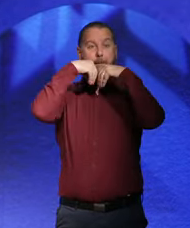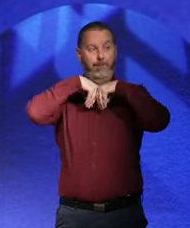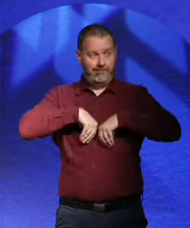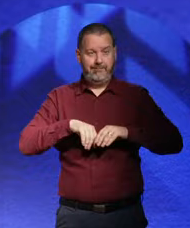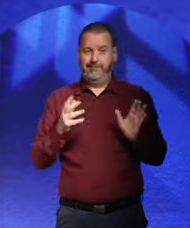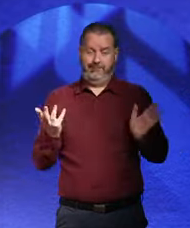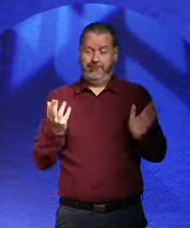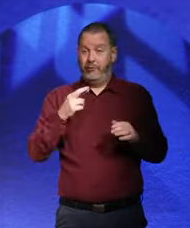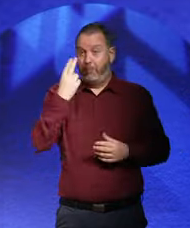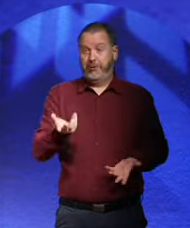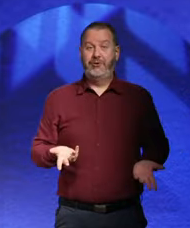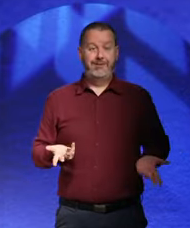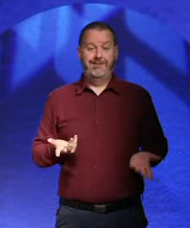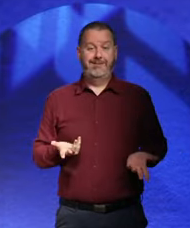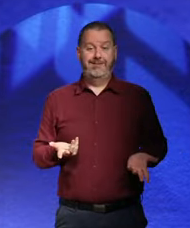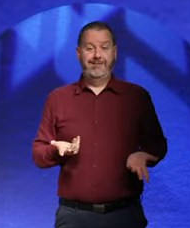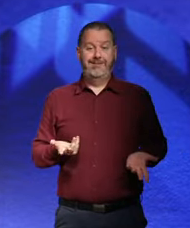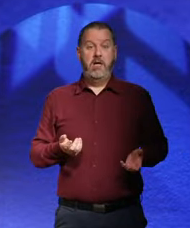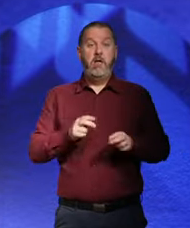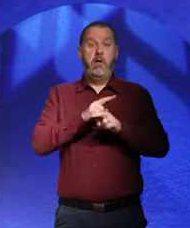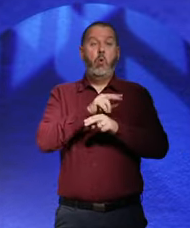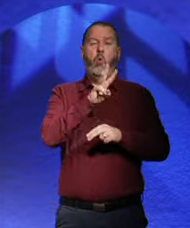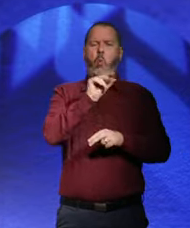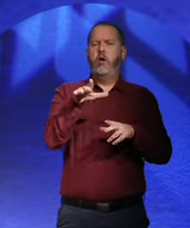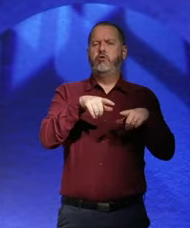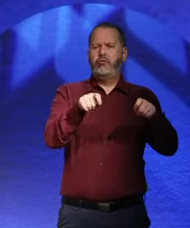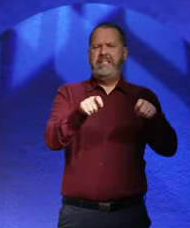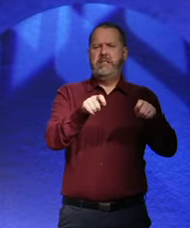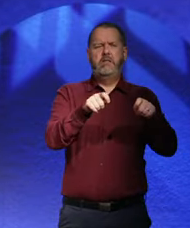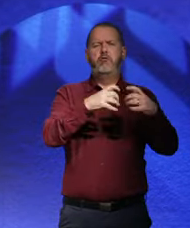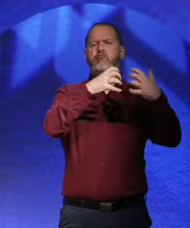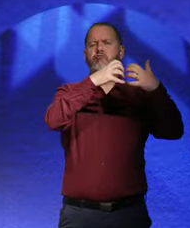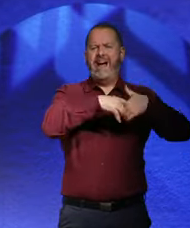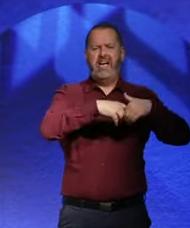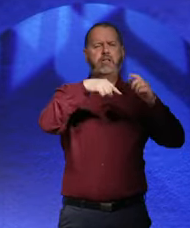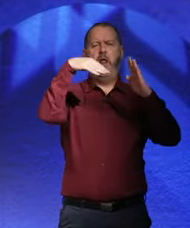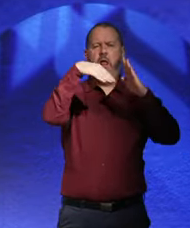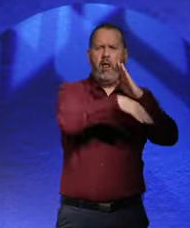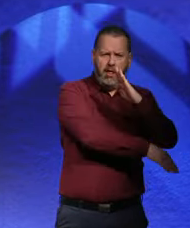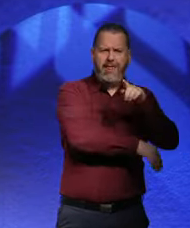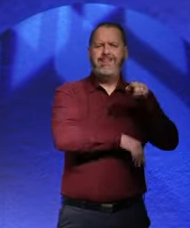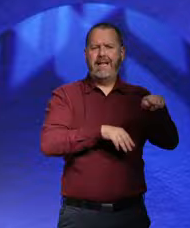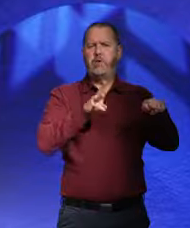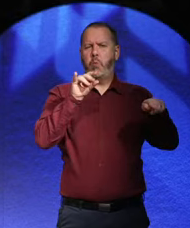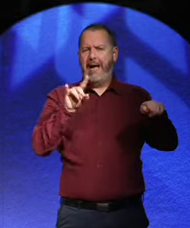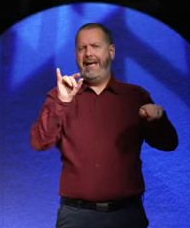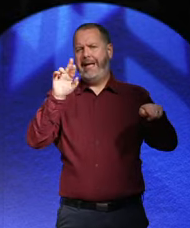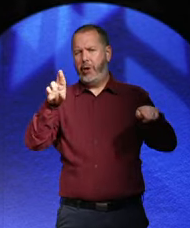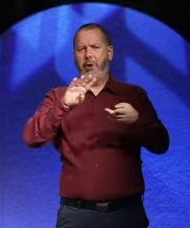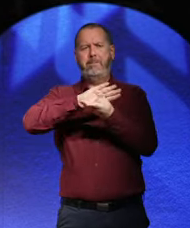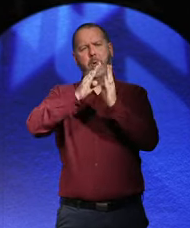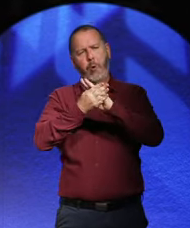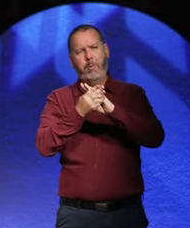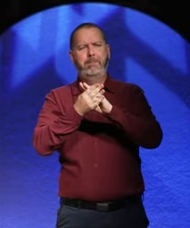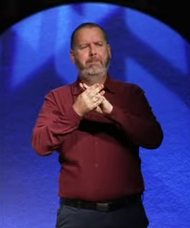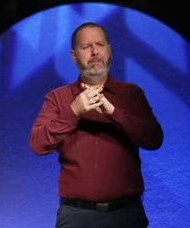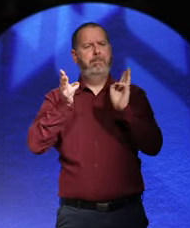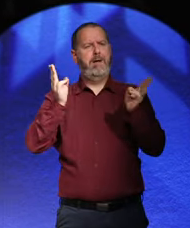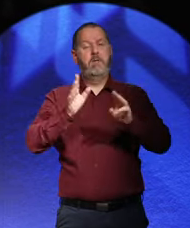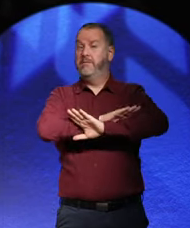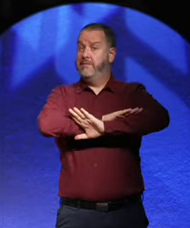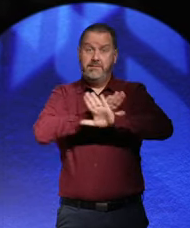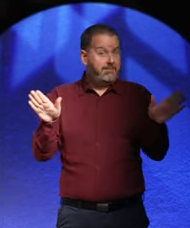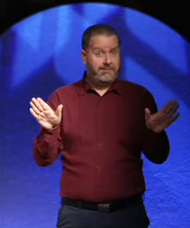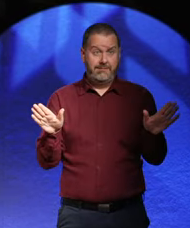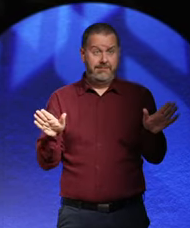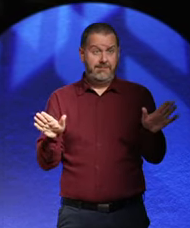Because it wasn't the Wall Street crash that brought Hitler to power. It's nothing to do with the